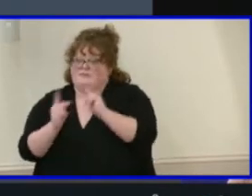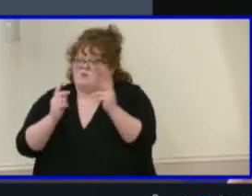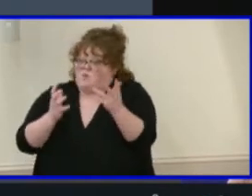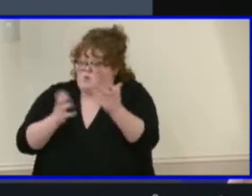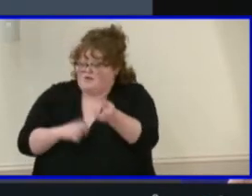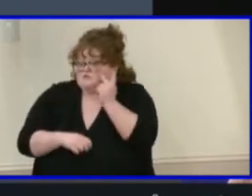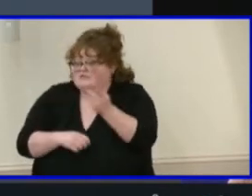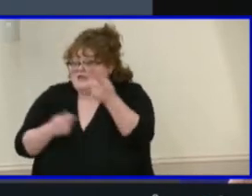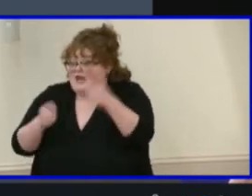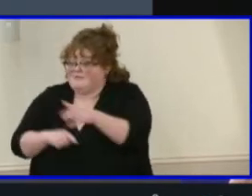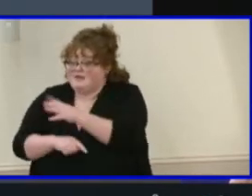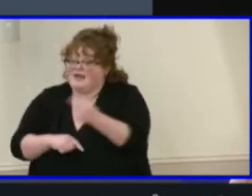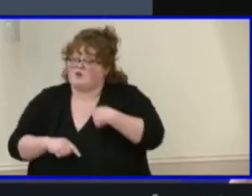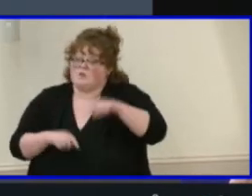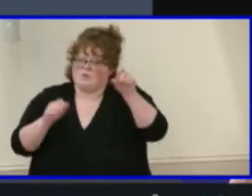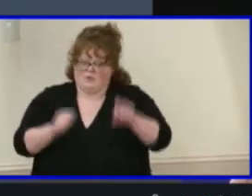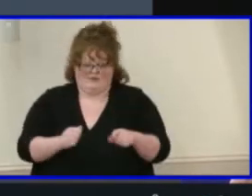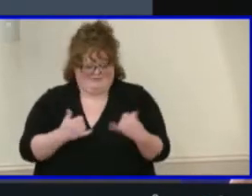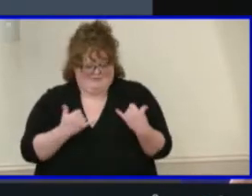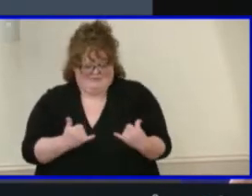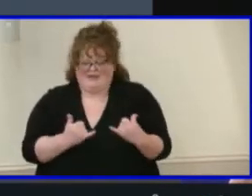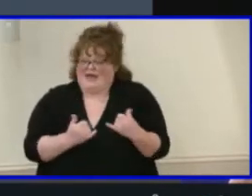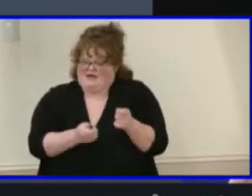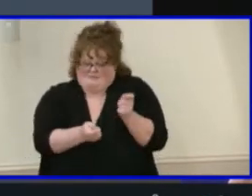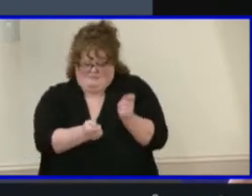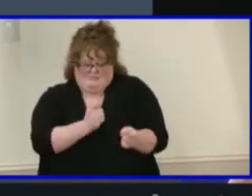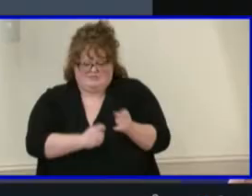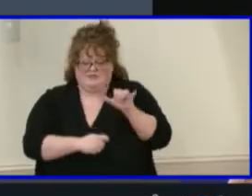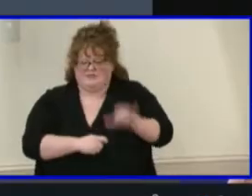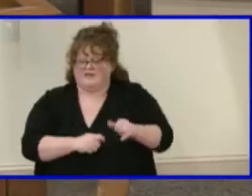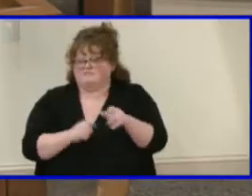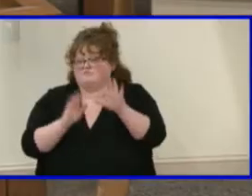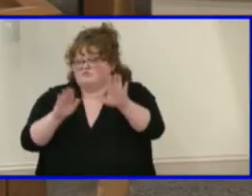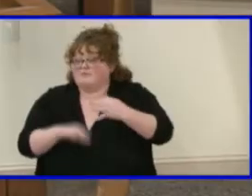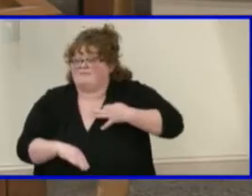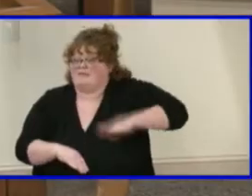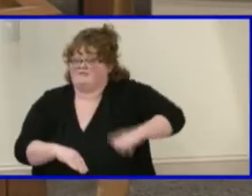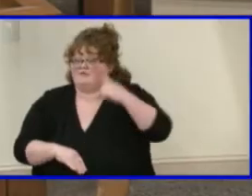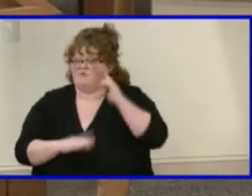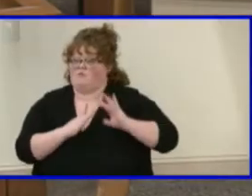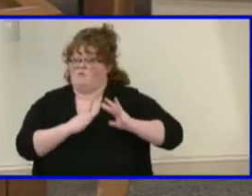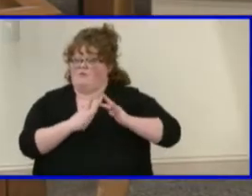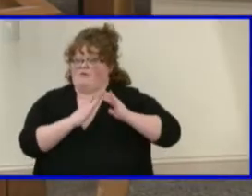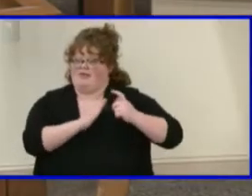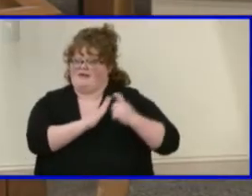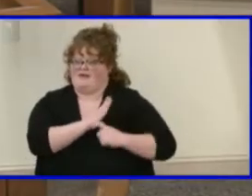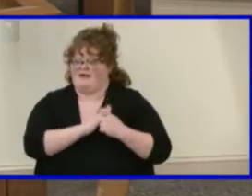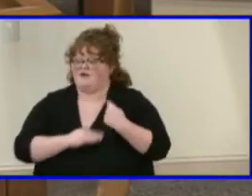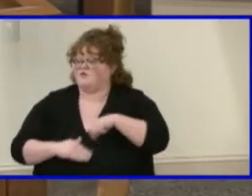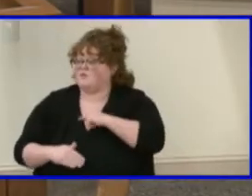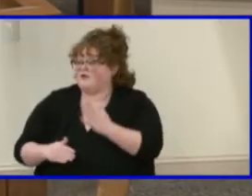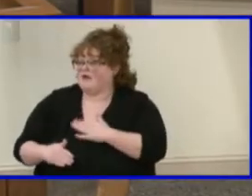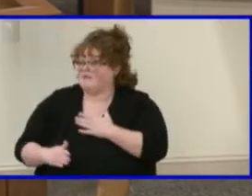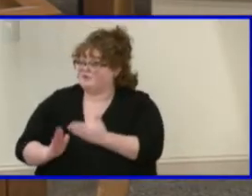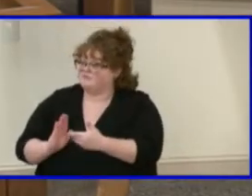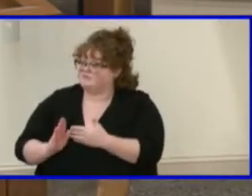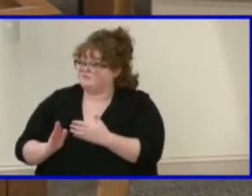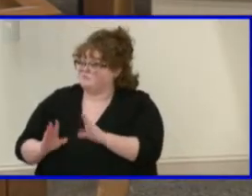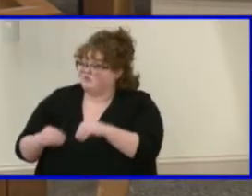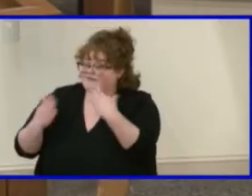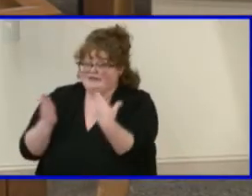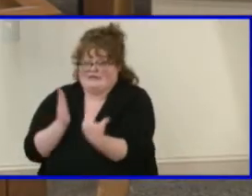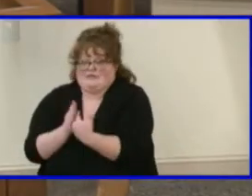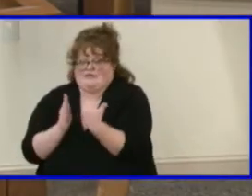benefit of the fully digital HCPS planning guide. We are happy to provide an updated executive summary due to this very recent